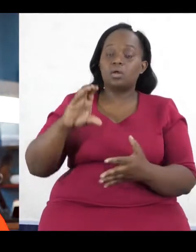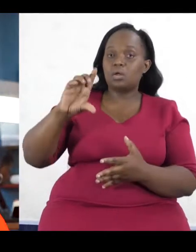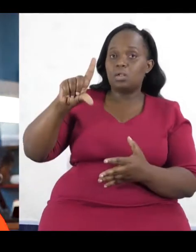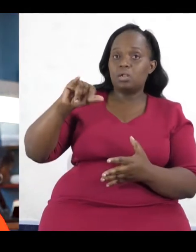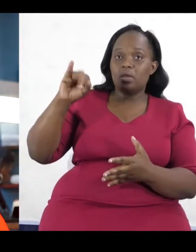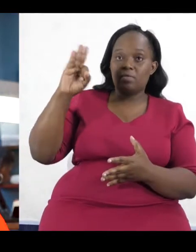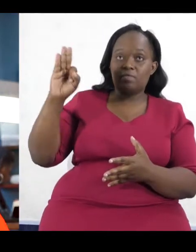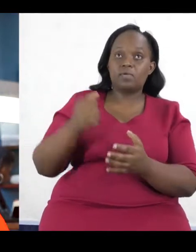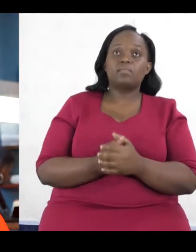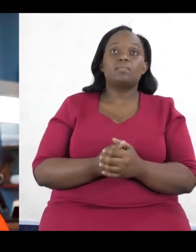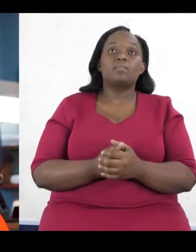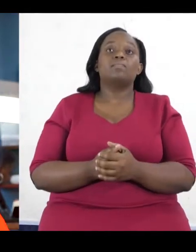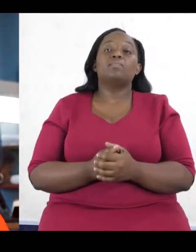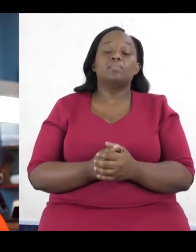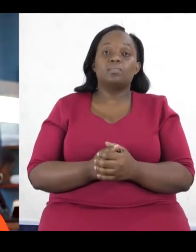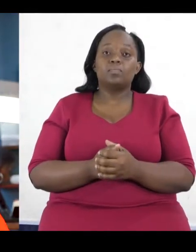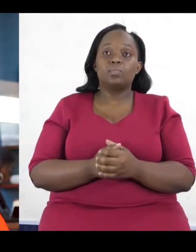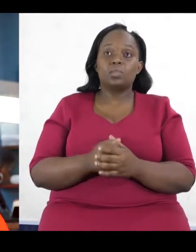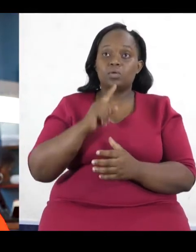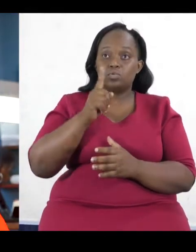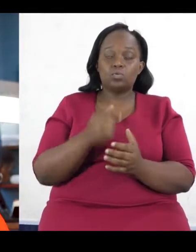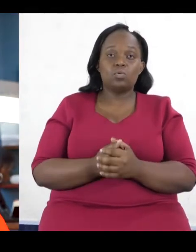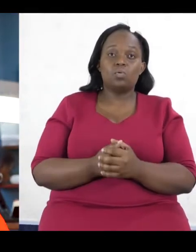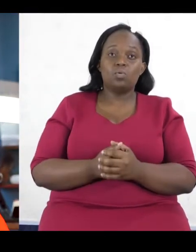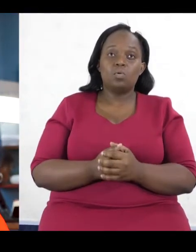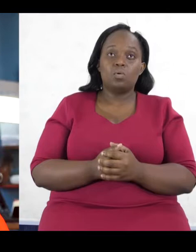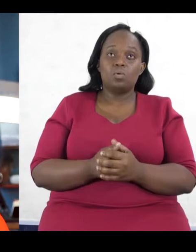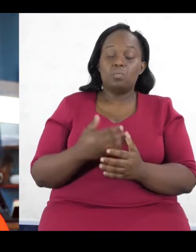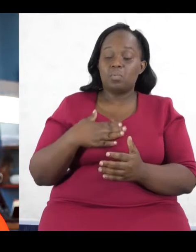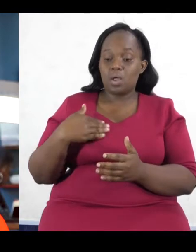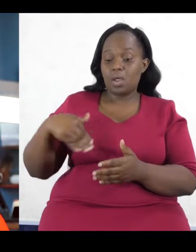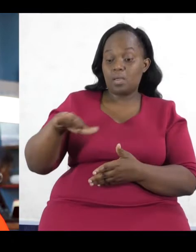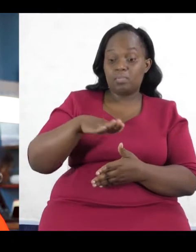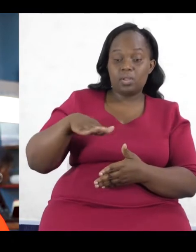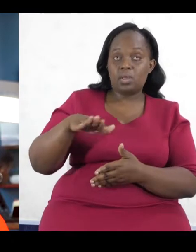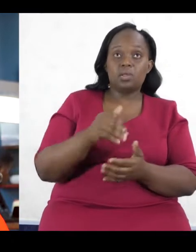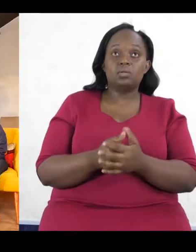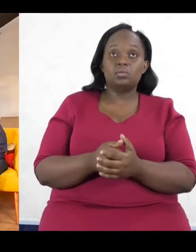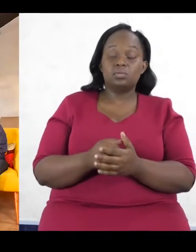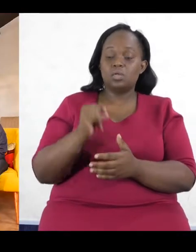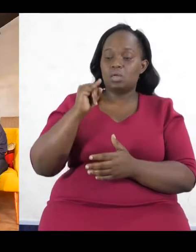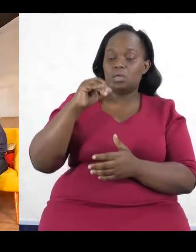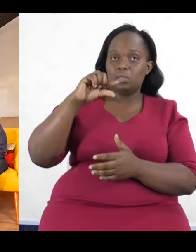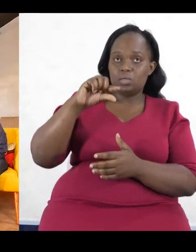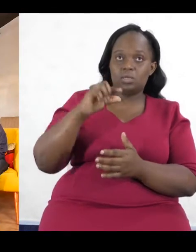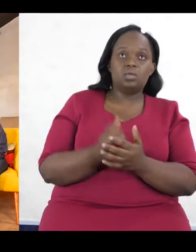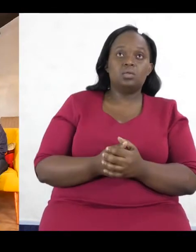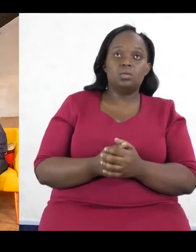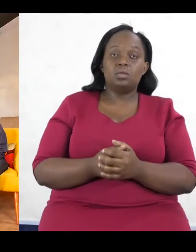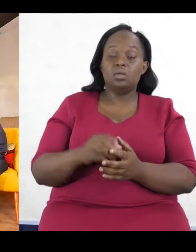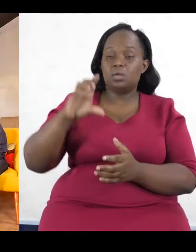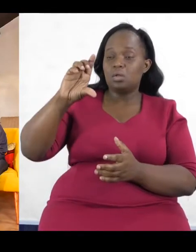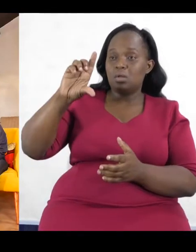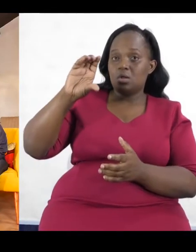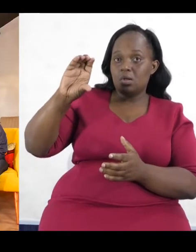I'd really love to hear from Cliff and Suzanne where we can find them. So, Cliff, maybe you could tell the audience. Okay. So,